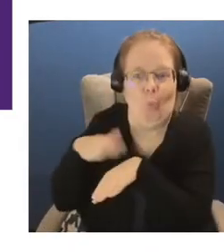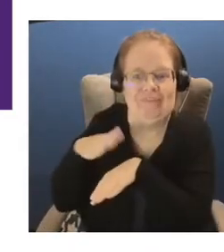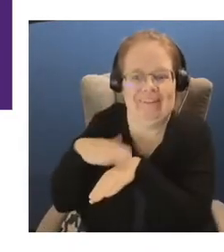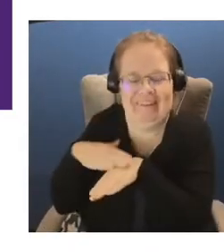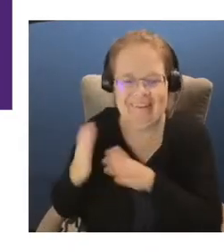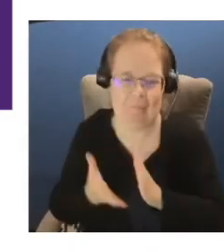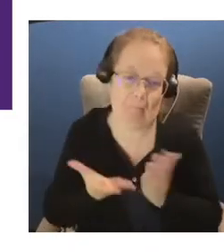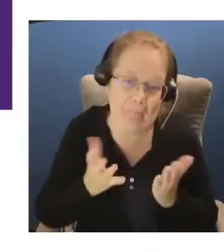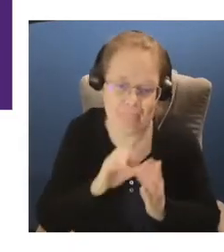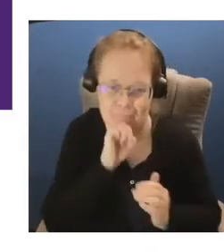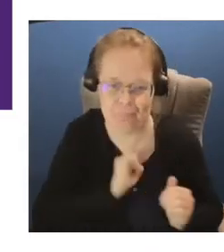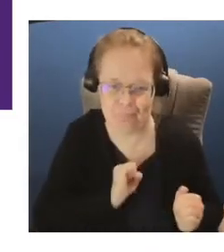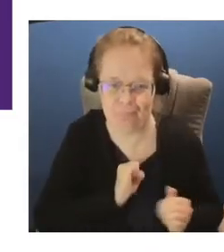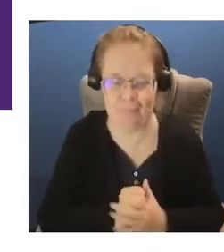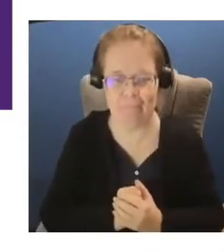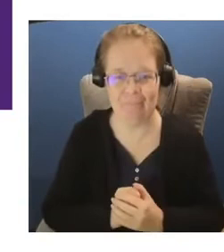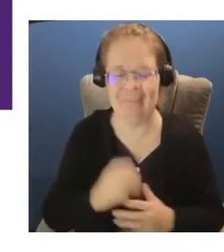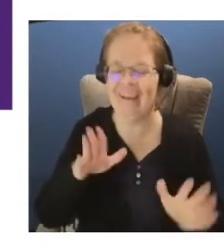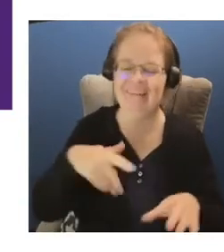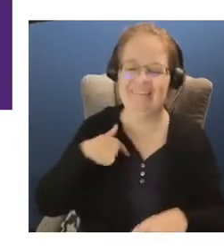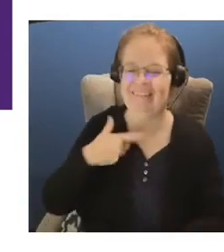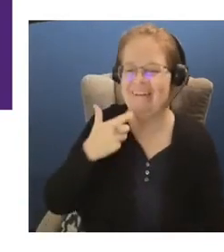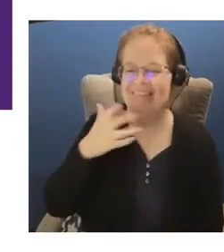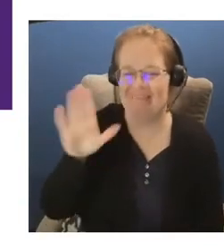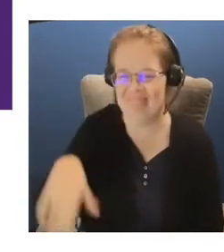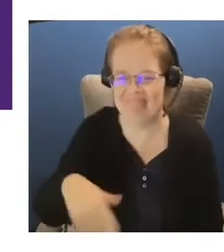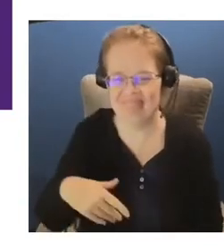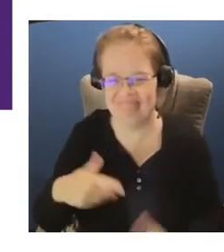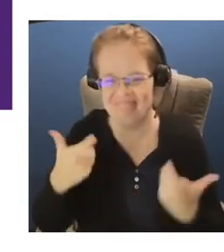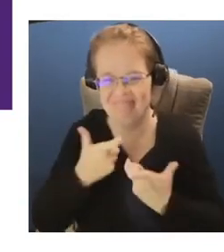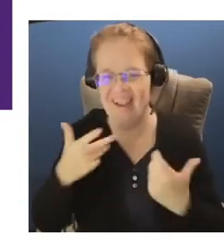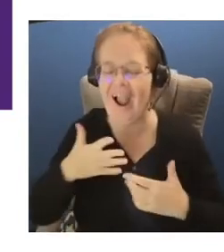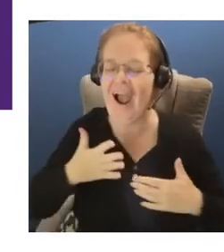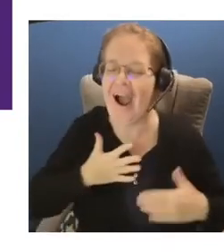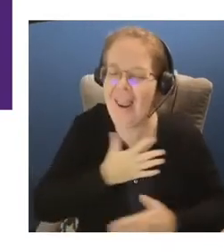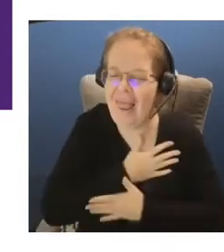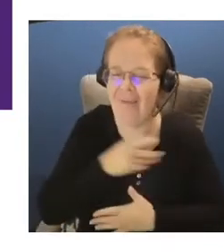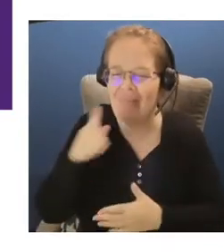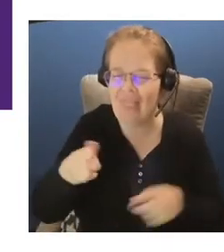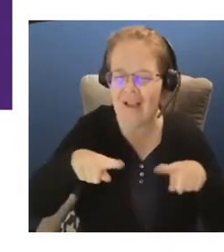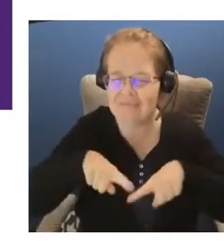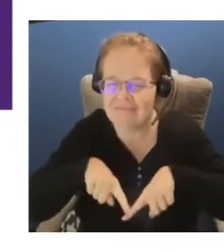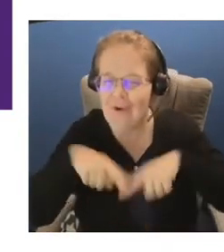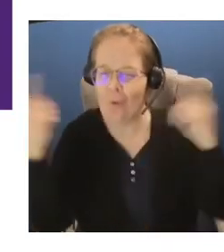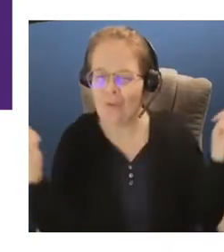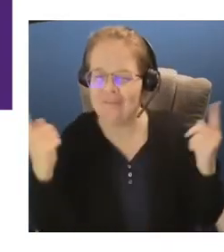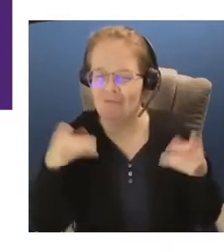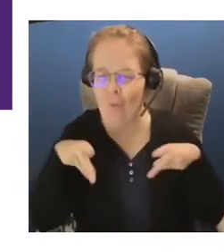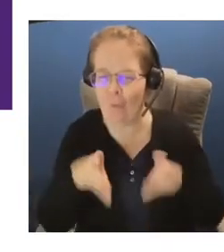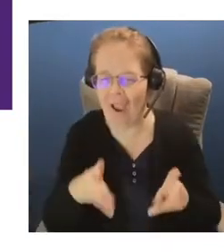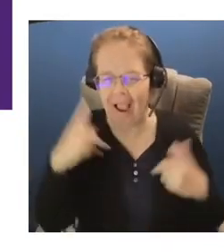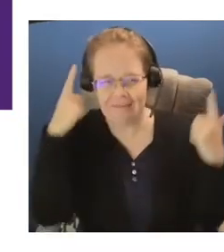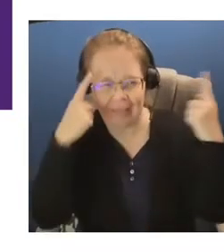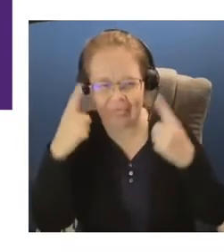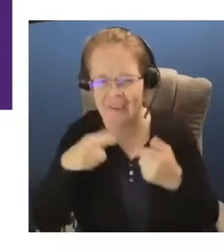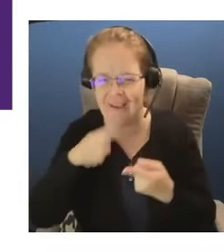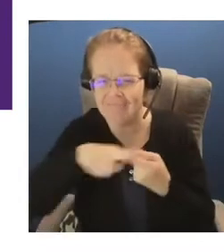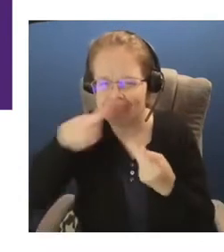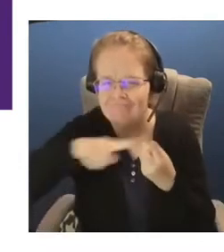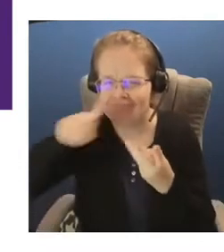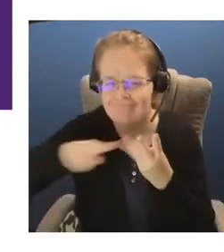I almost love, I love that kind of alternative way of thinking about things. And there's so many alternatives